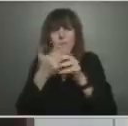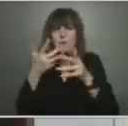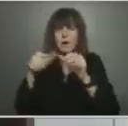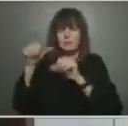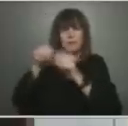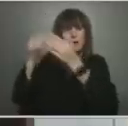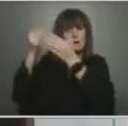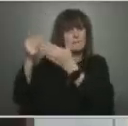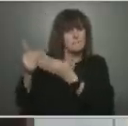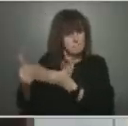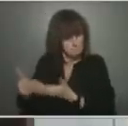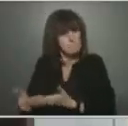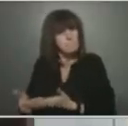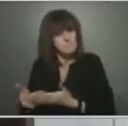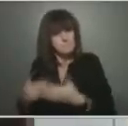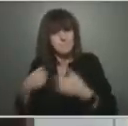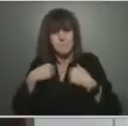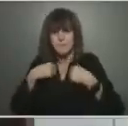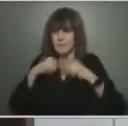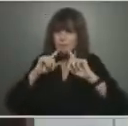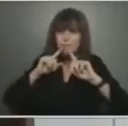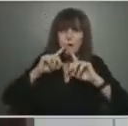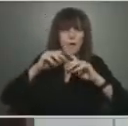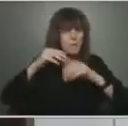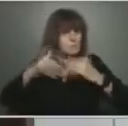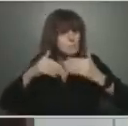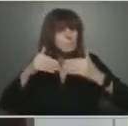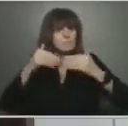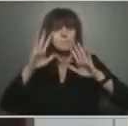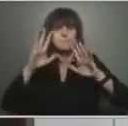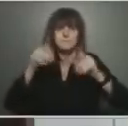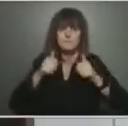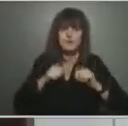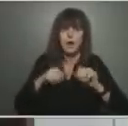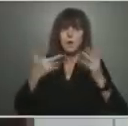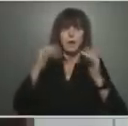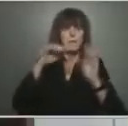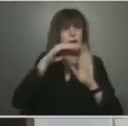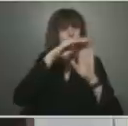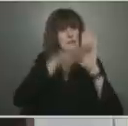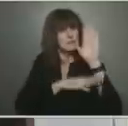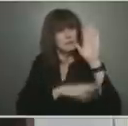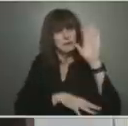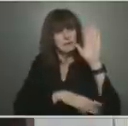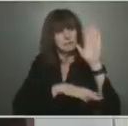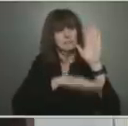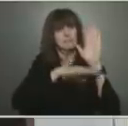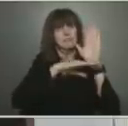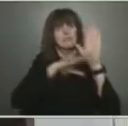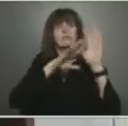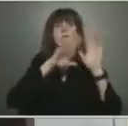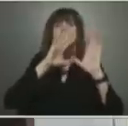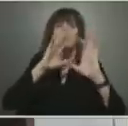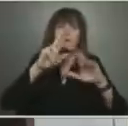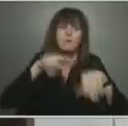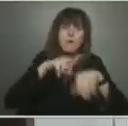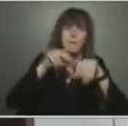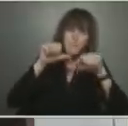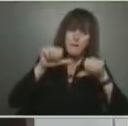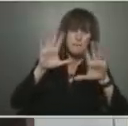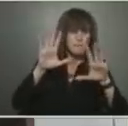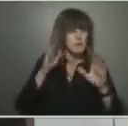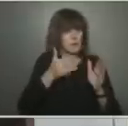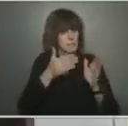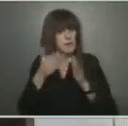means to have us back to as normal as we can be. It's a cautious plan, but it will always respond to data.